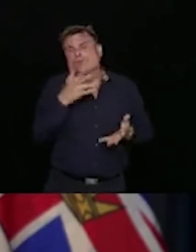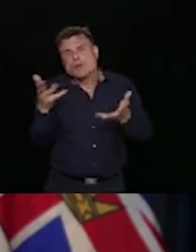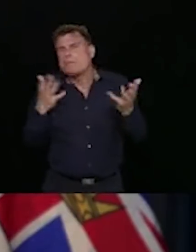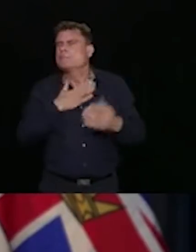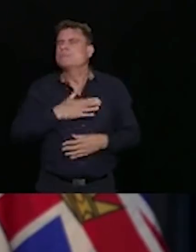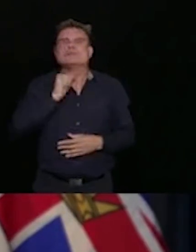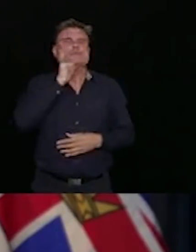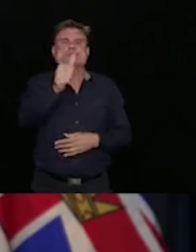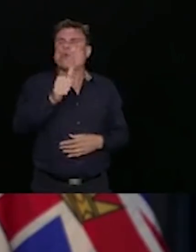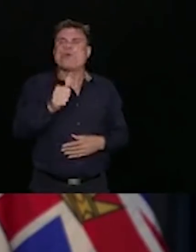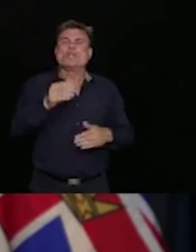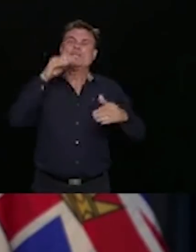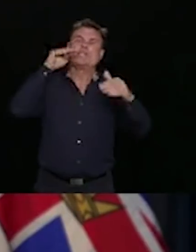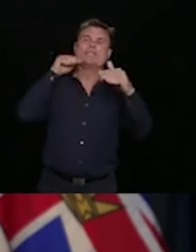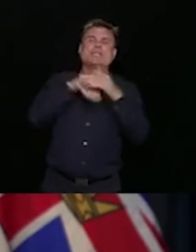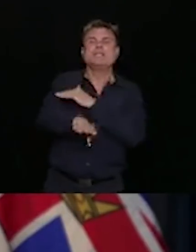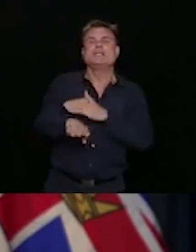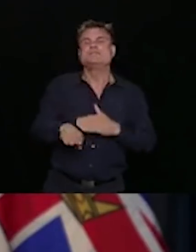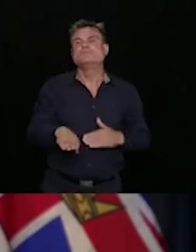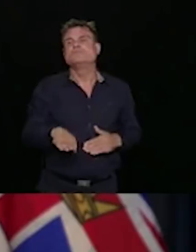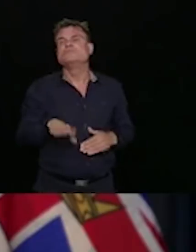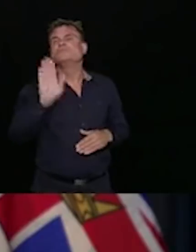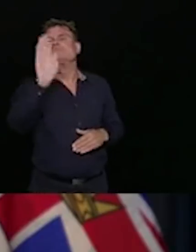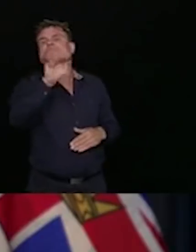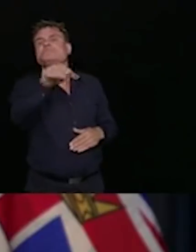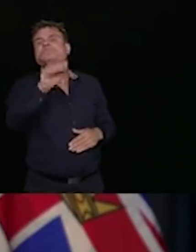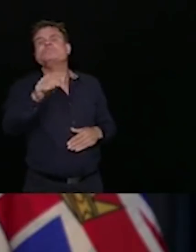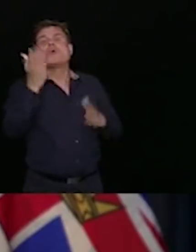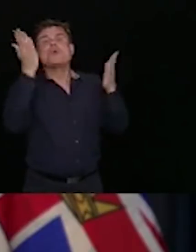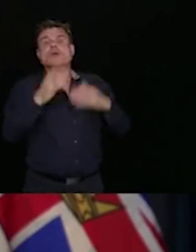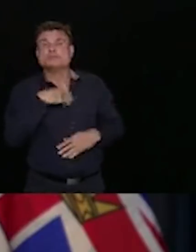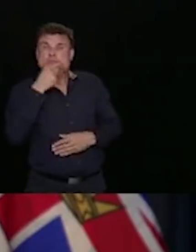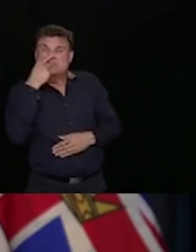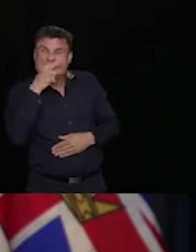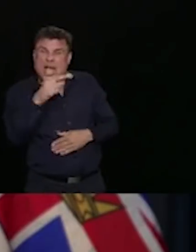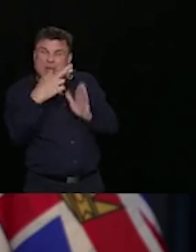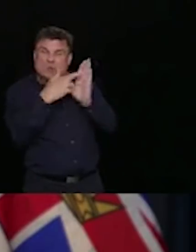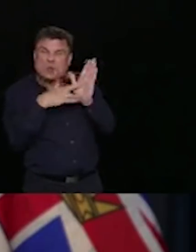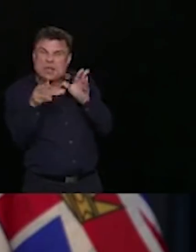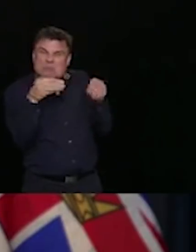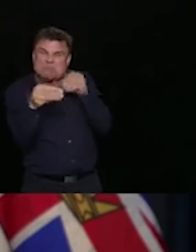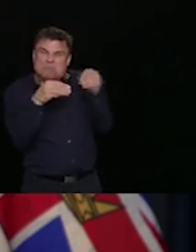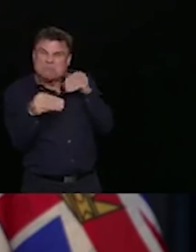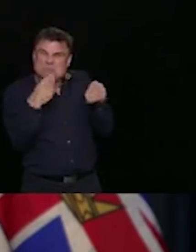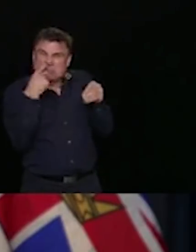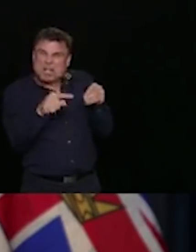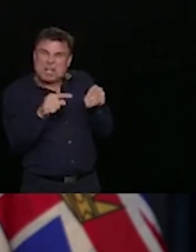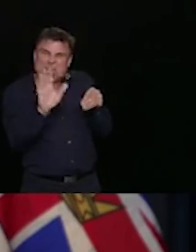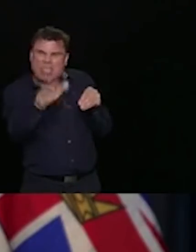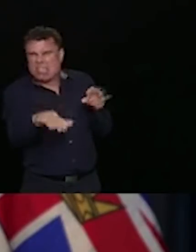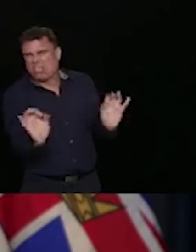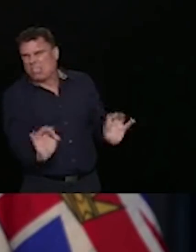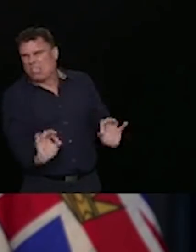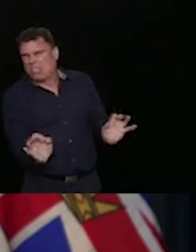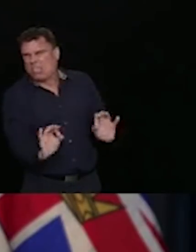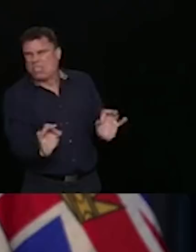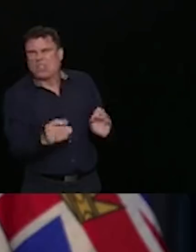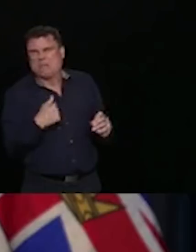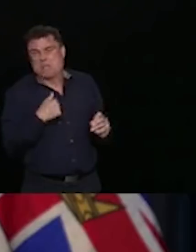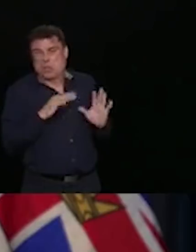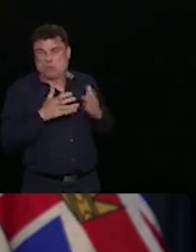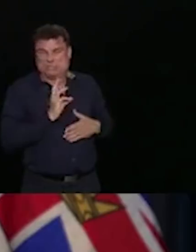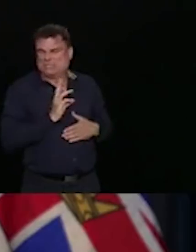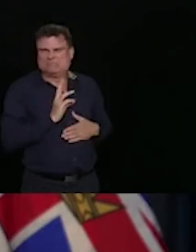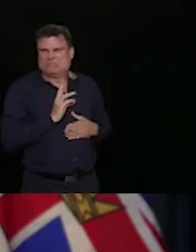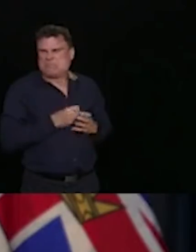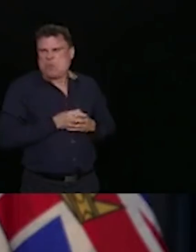Rather, help them by bending our curve. Ensure your groups are no larger than six people. If you're